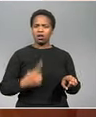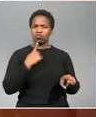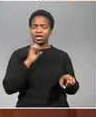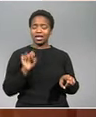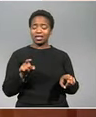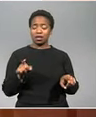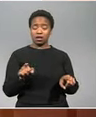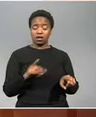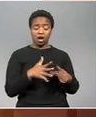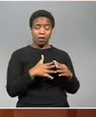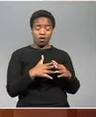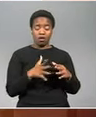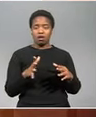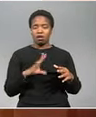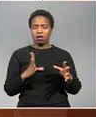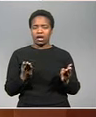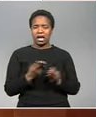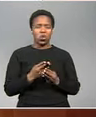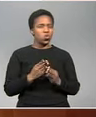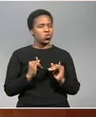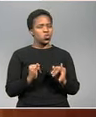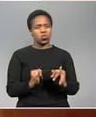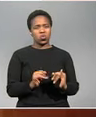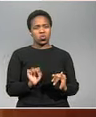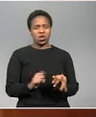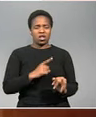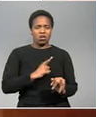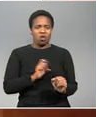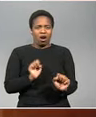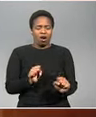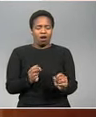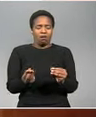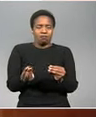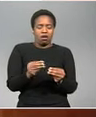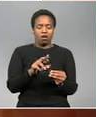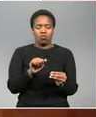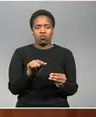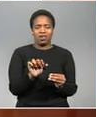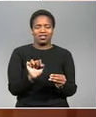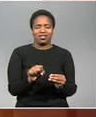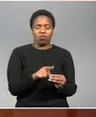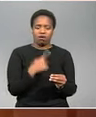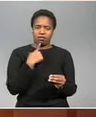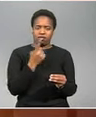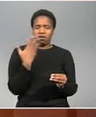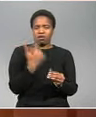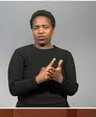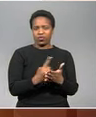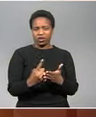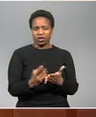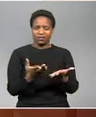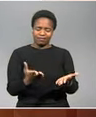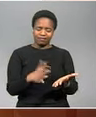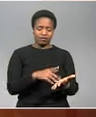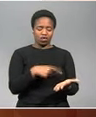negotiations with the u.s had severely hampered by bigger tariffs imposed imposed by the u.s last week this weighed